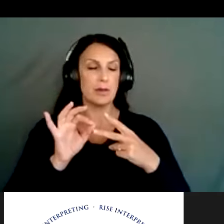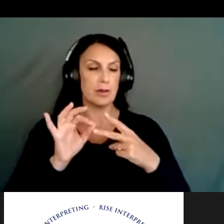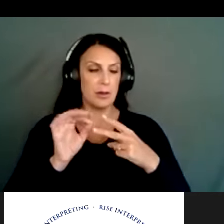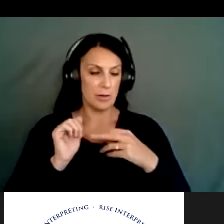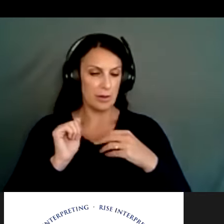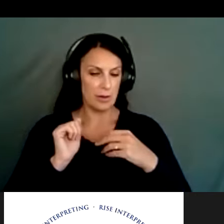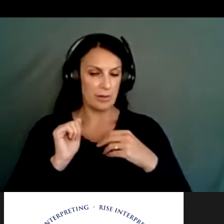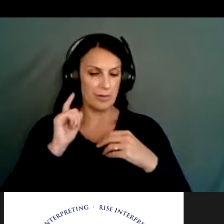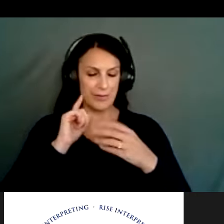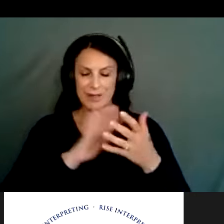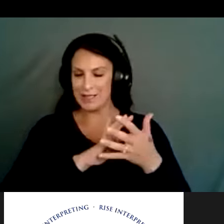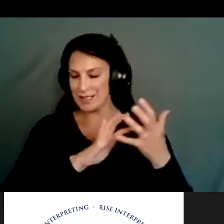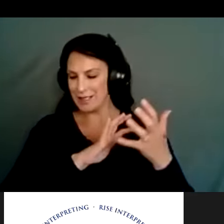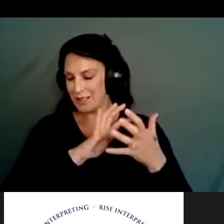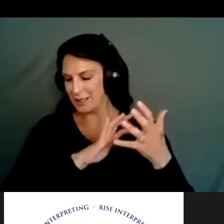uh,